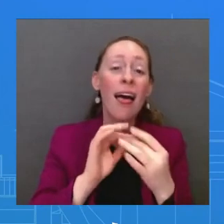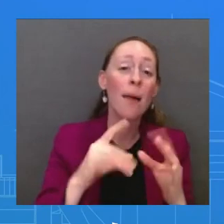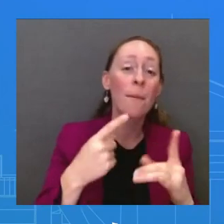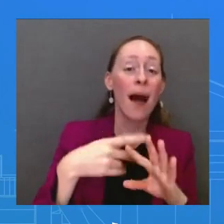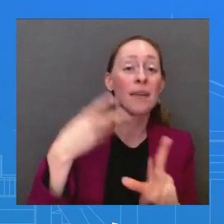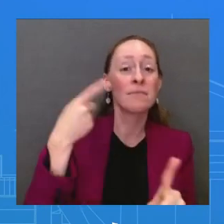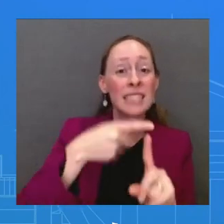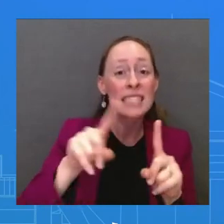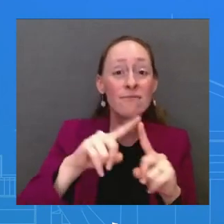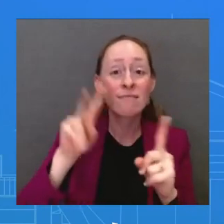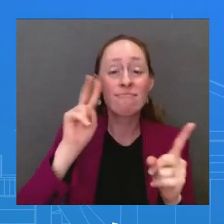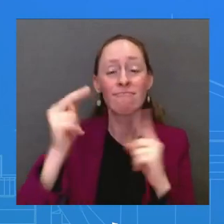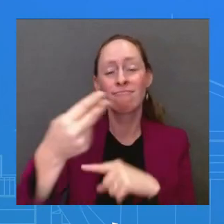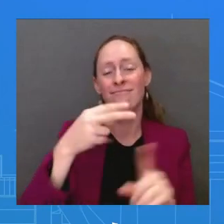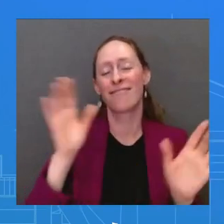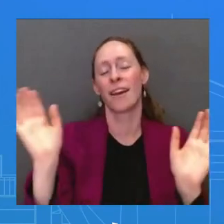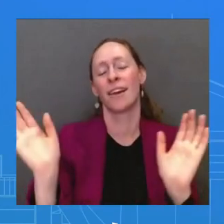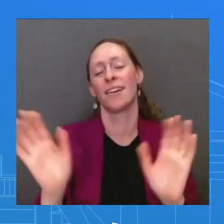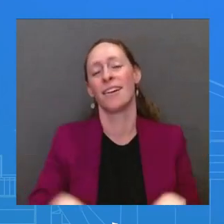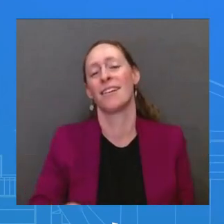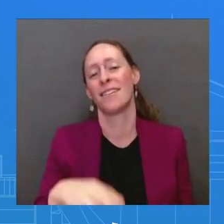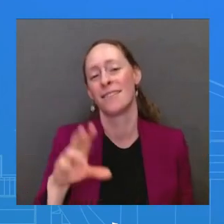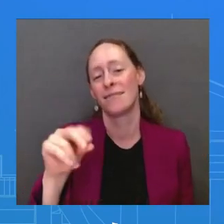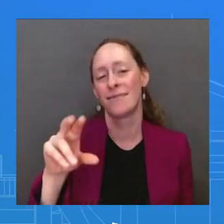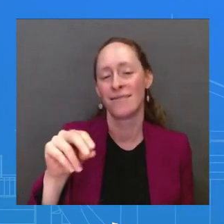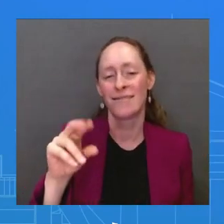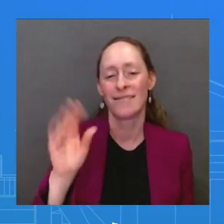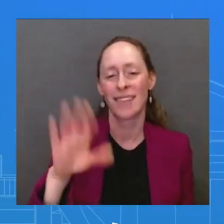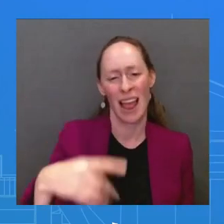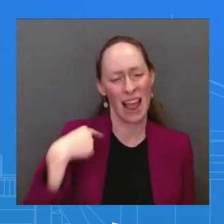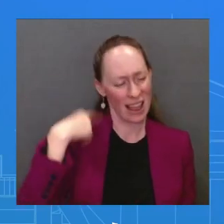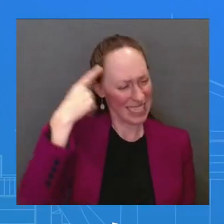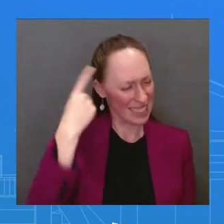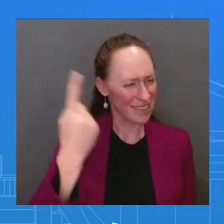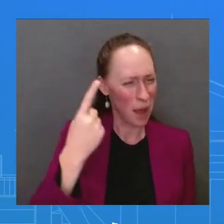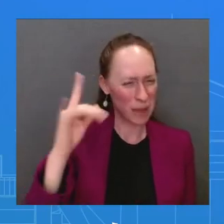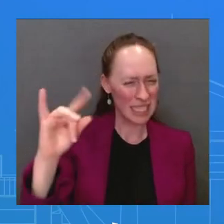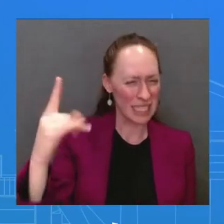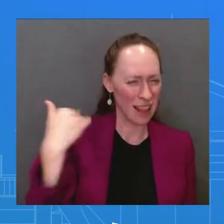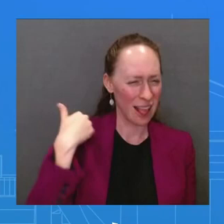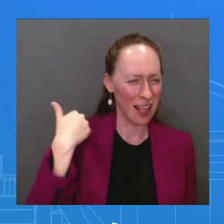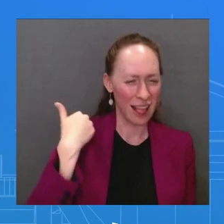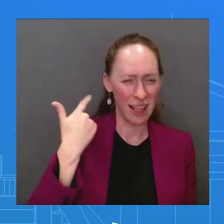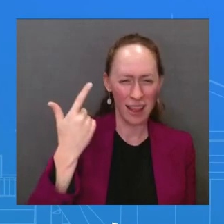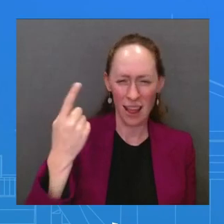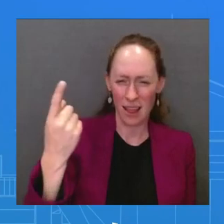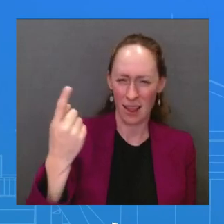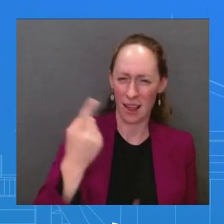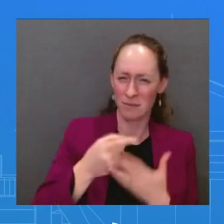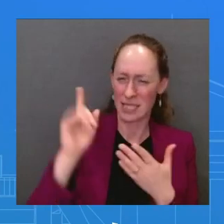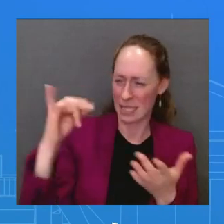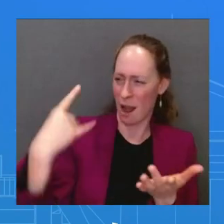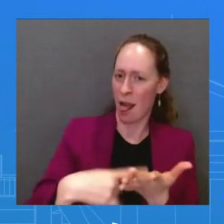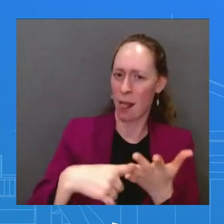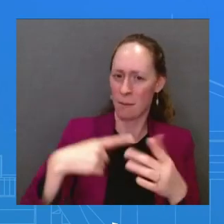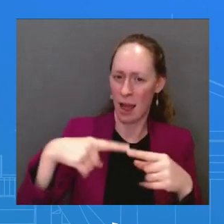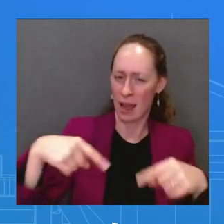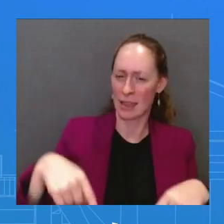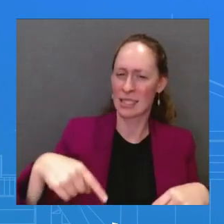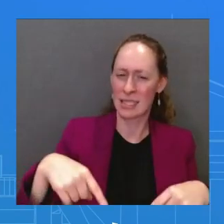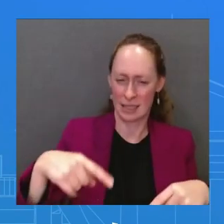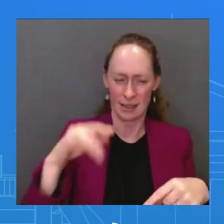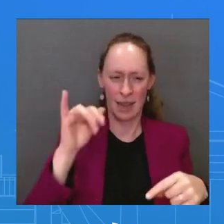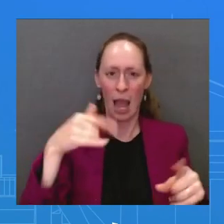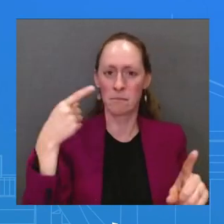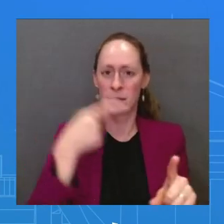I think I was asked this question last week by one of your colleagues about this particular excerpt that they were referring to. And so